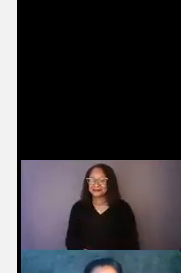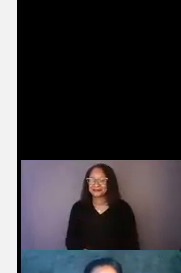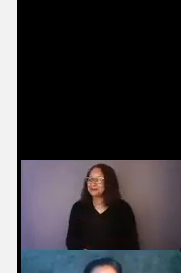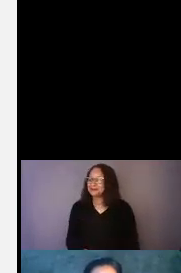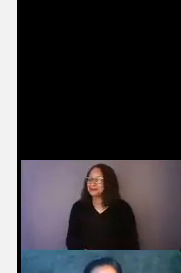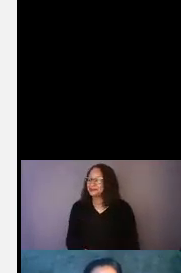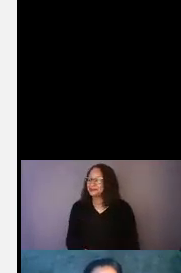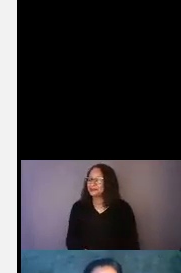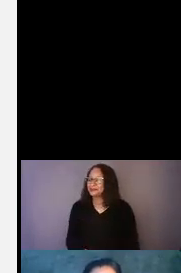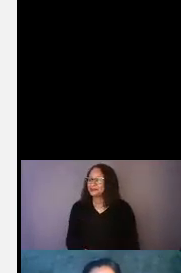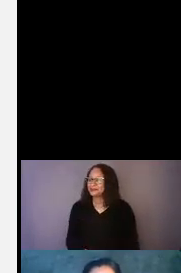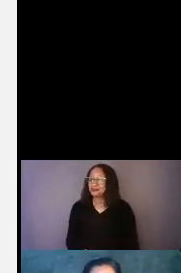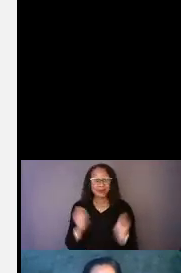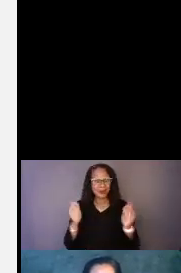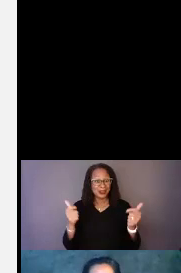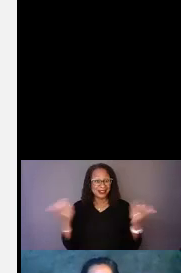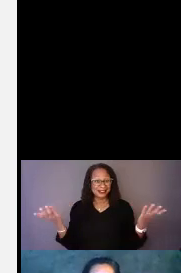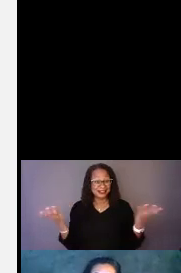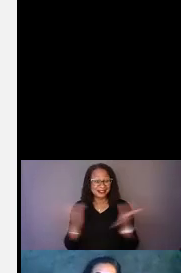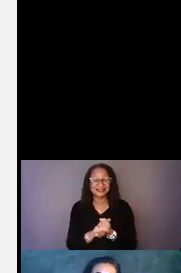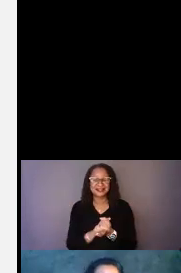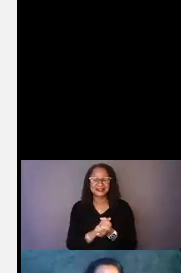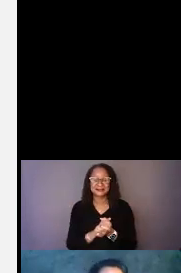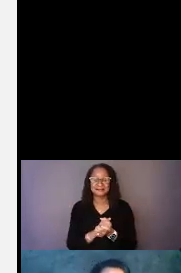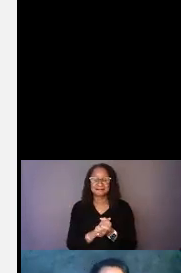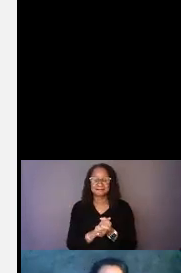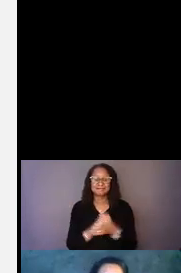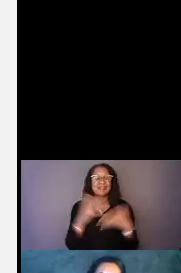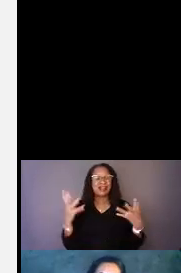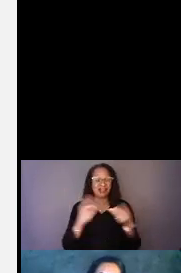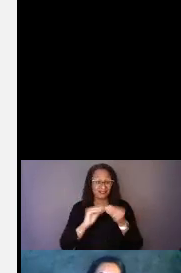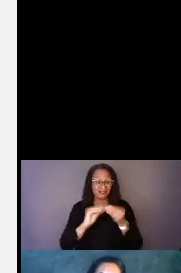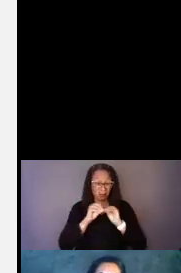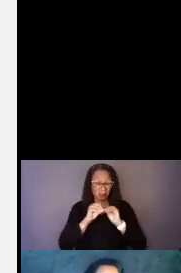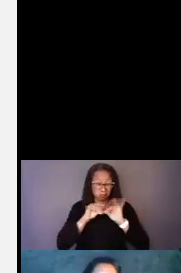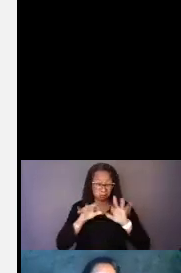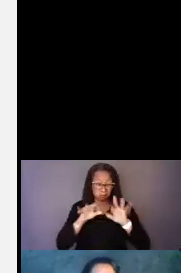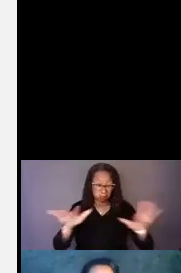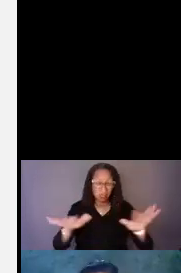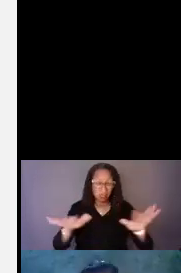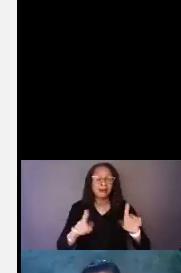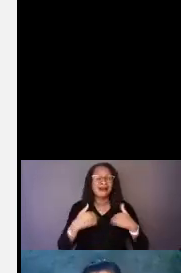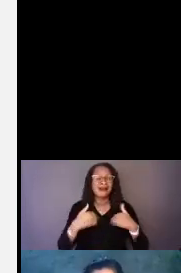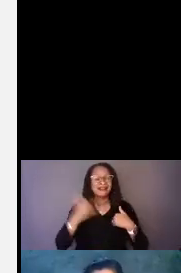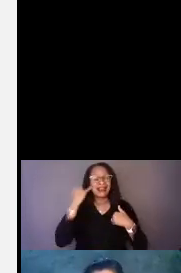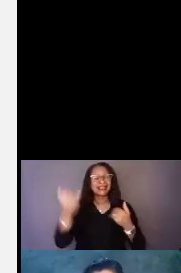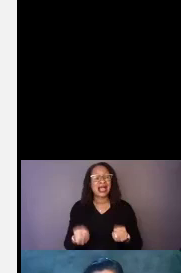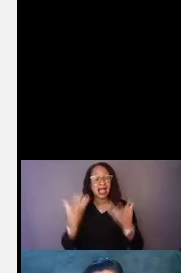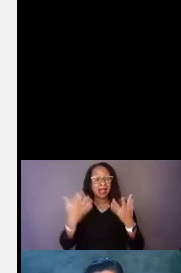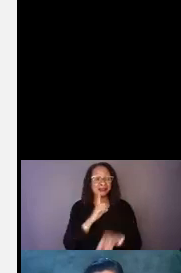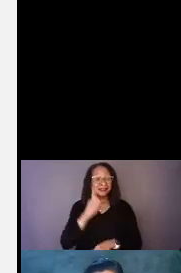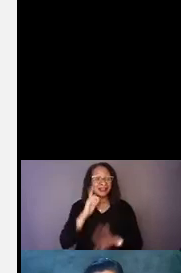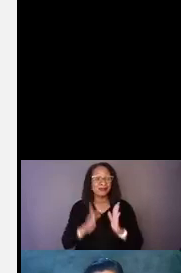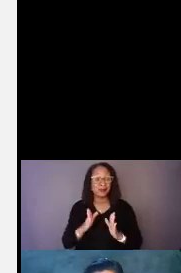So real quick, this is going to be a lot of numbers, but just so you have an idea of how many deaf people there are here.